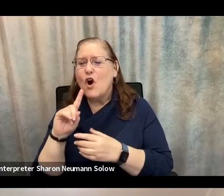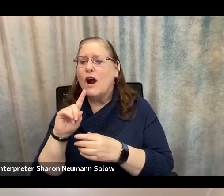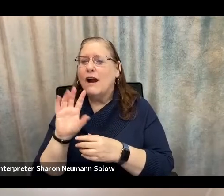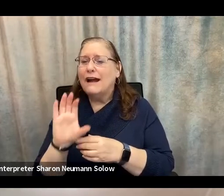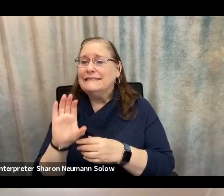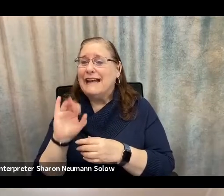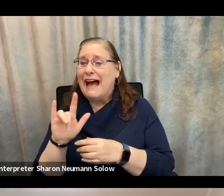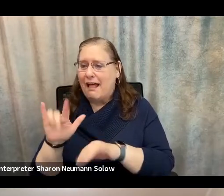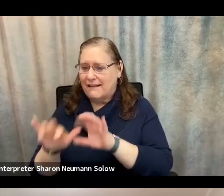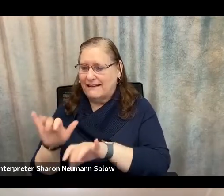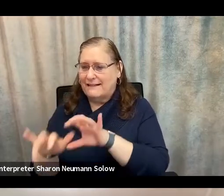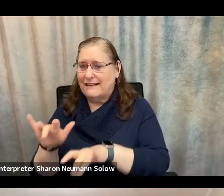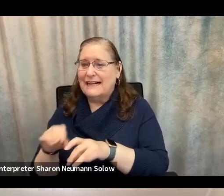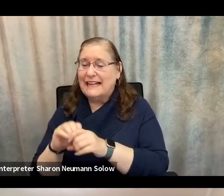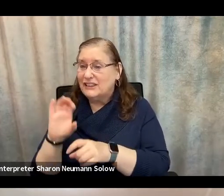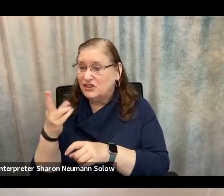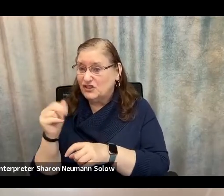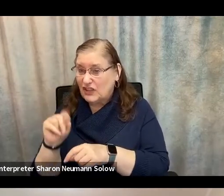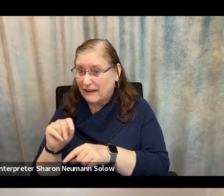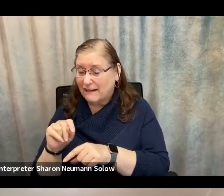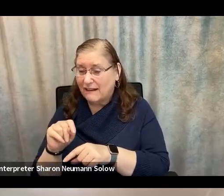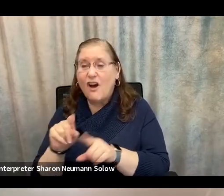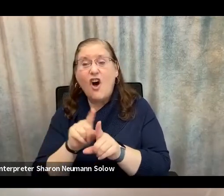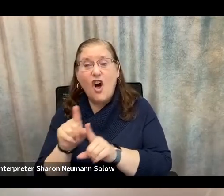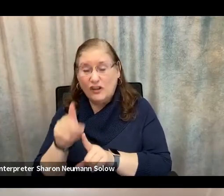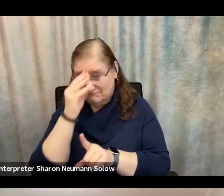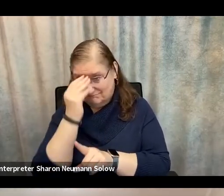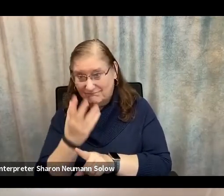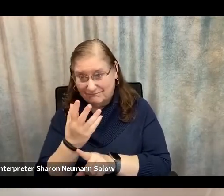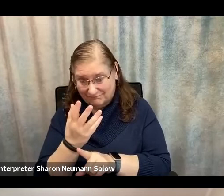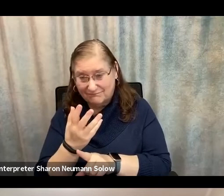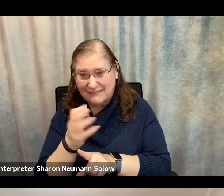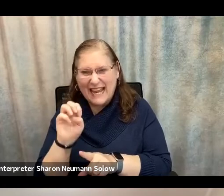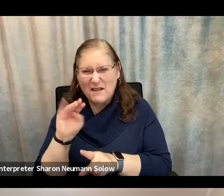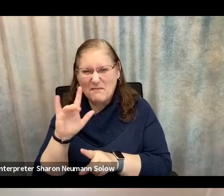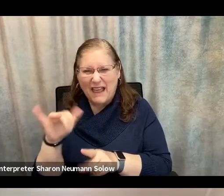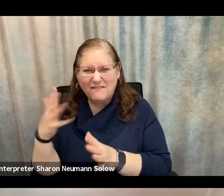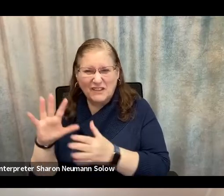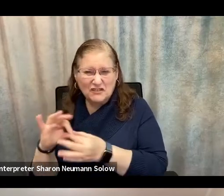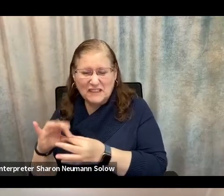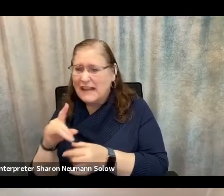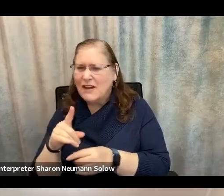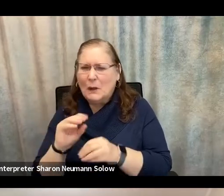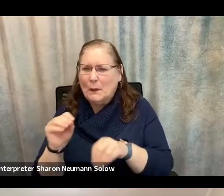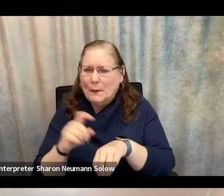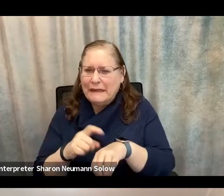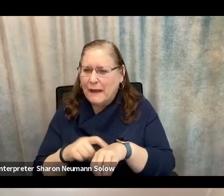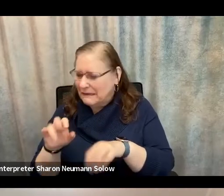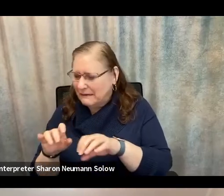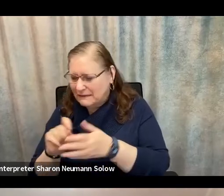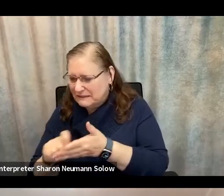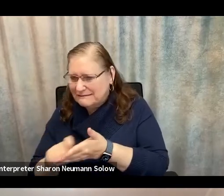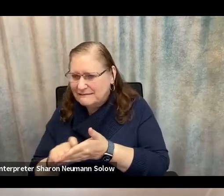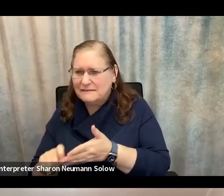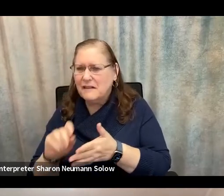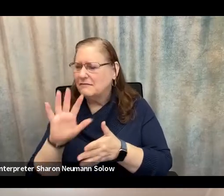into the chat box. But as Emily said, if you didn't quite get a chance to jot things down, we're going to be sending out